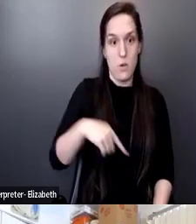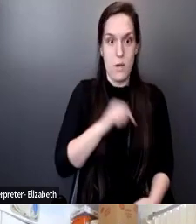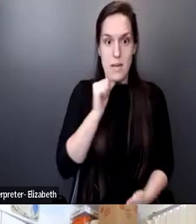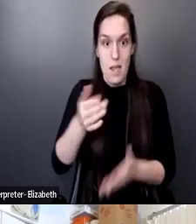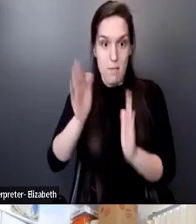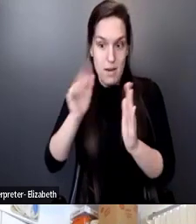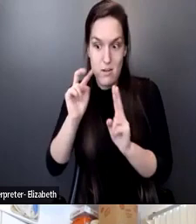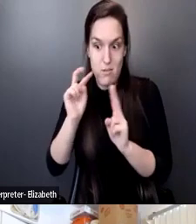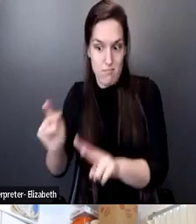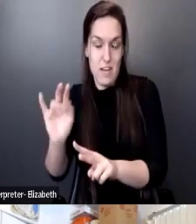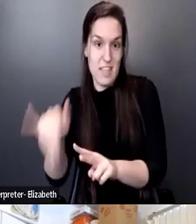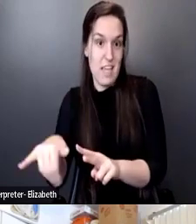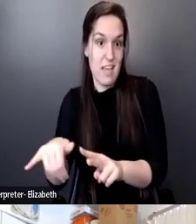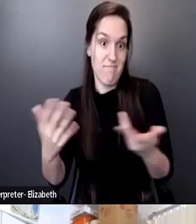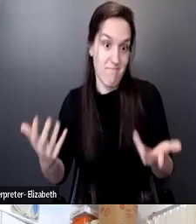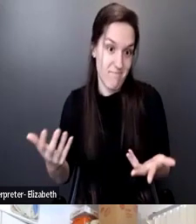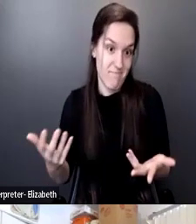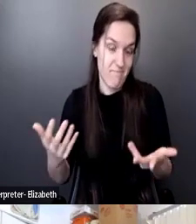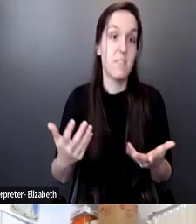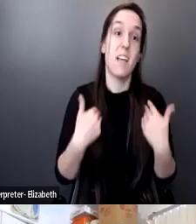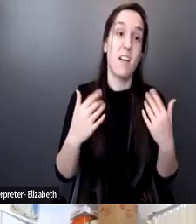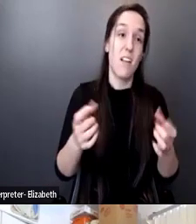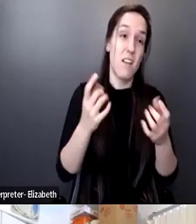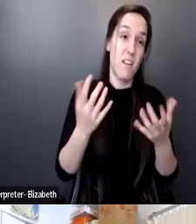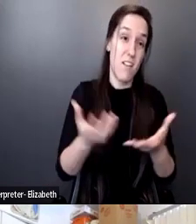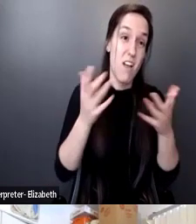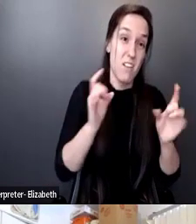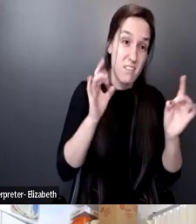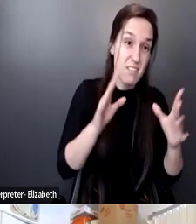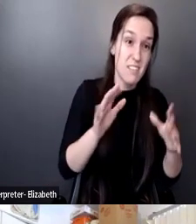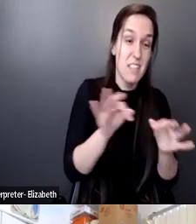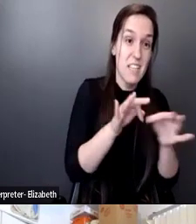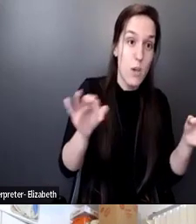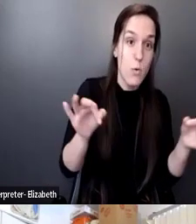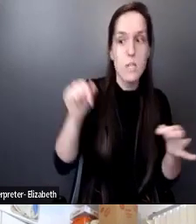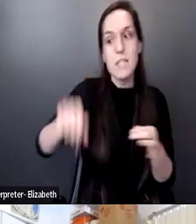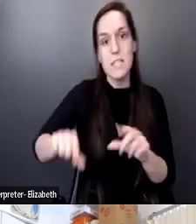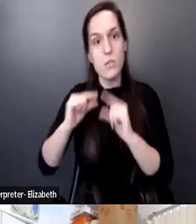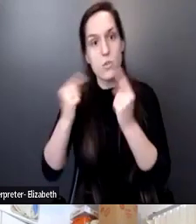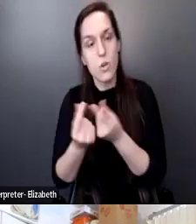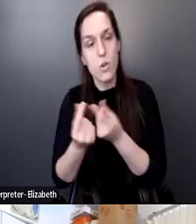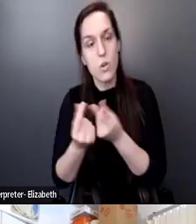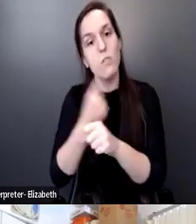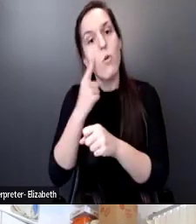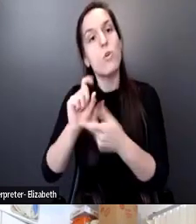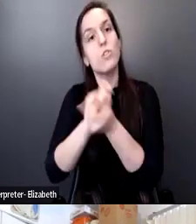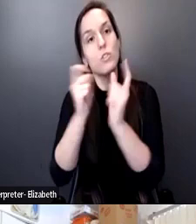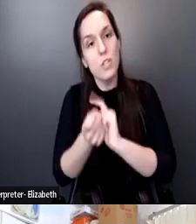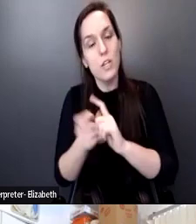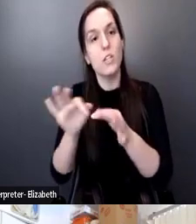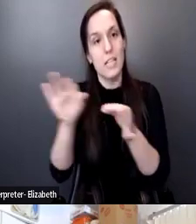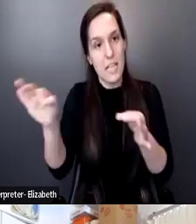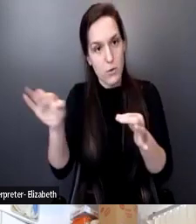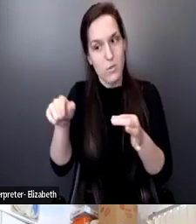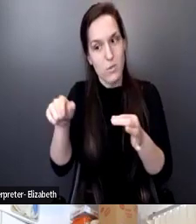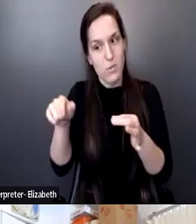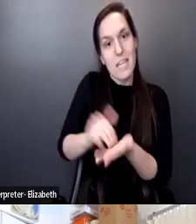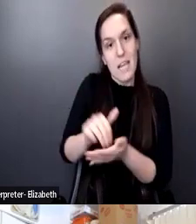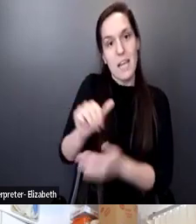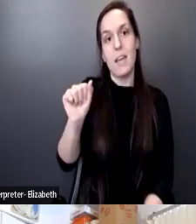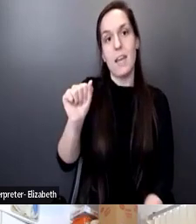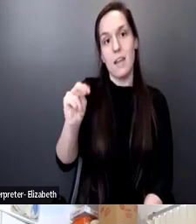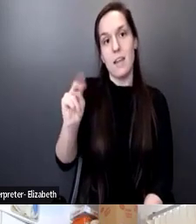attention to it. It had a lot of bad language in this group or to change the language. And again, he was a leader and the standard